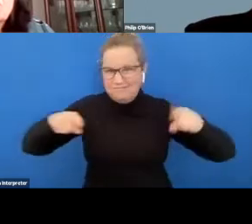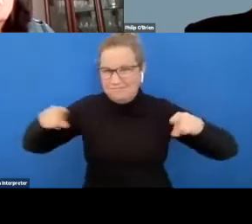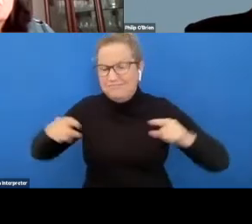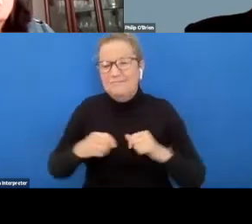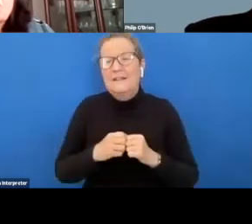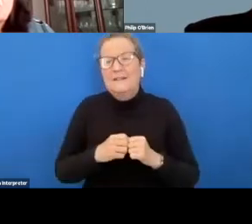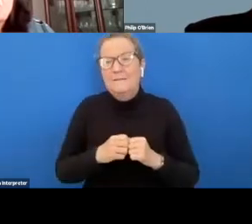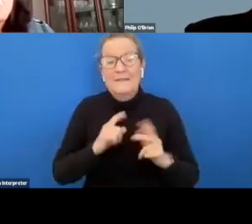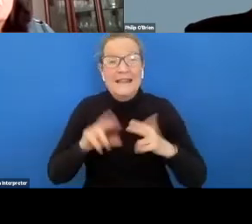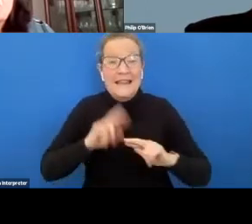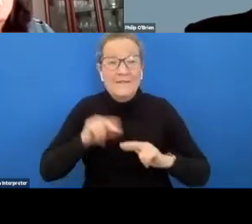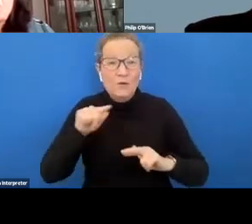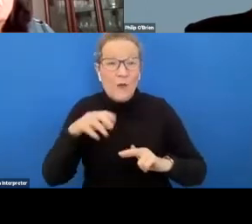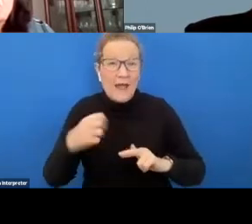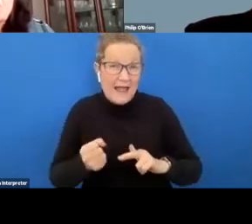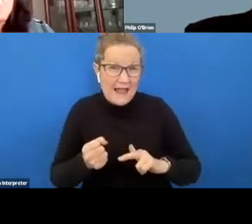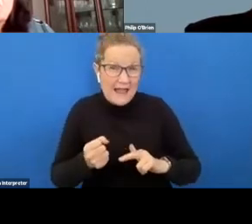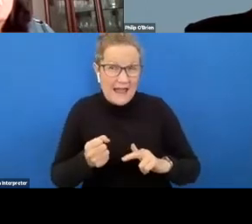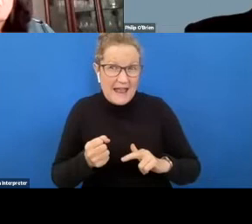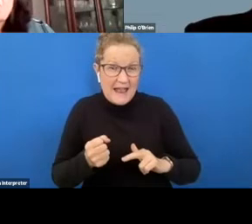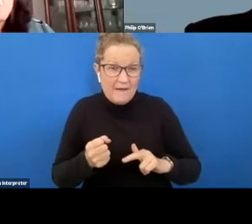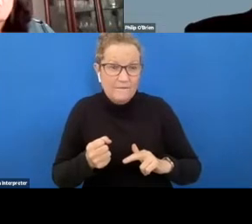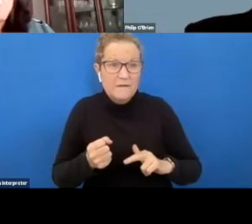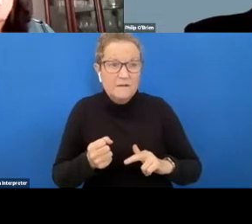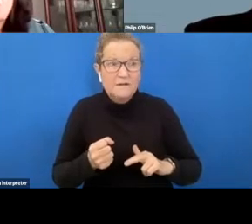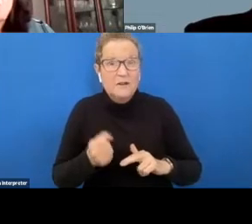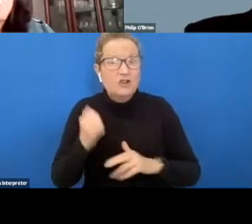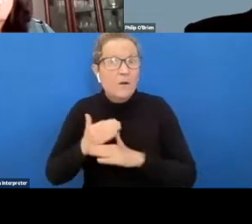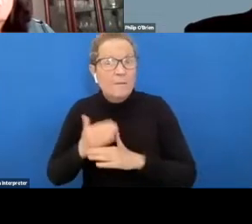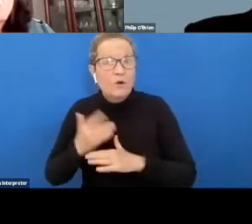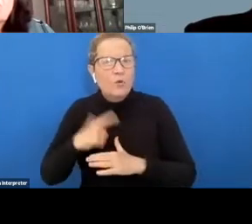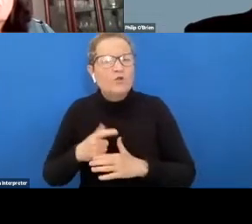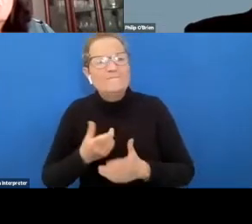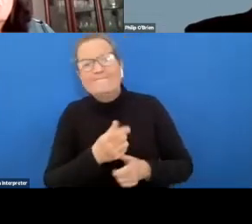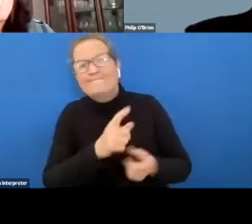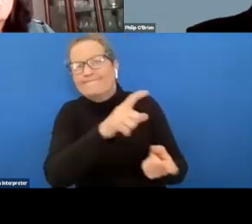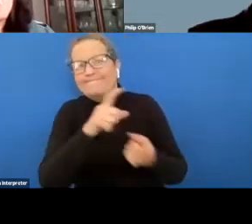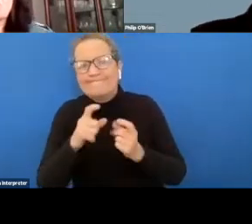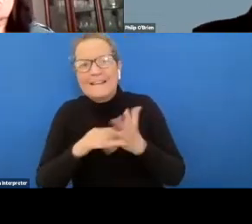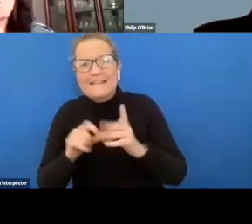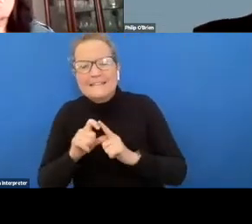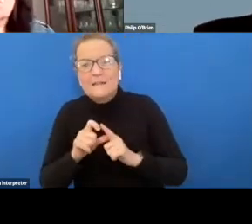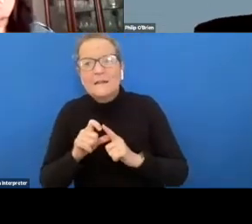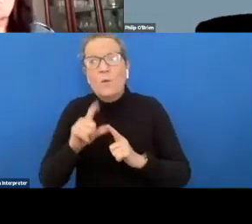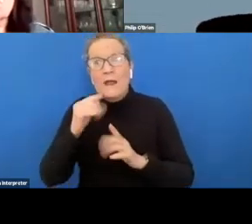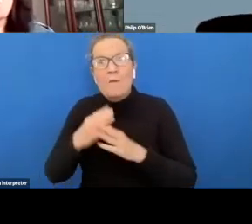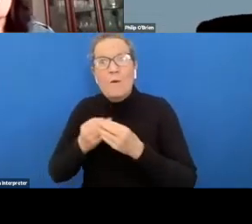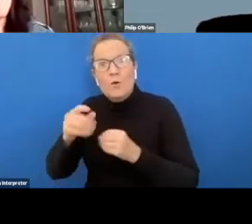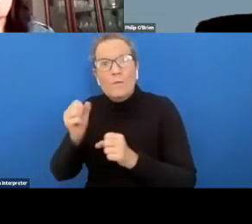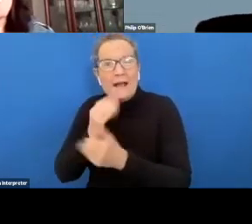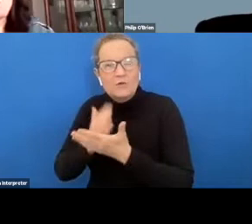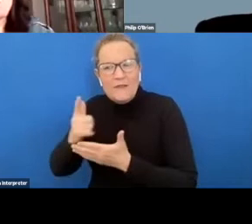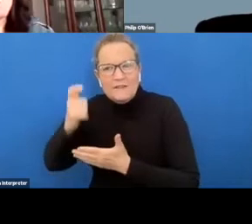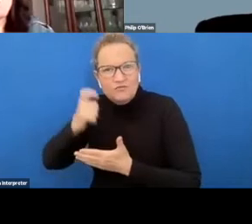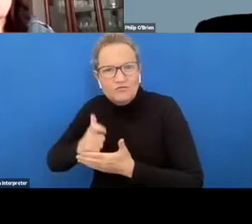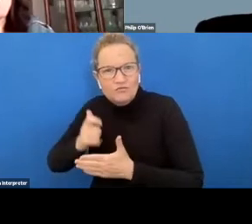if you have a role that you're interested in employing we can work with you to make sure it's autistic suitable and um put